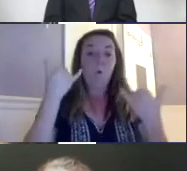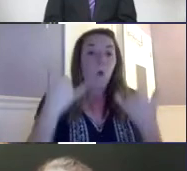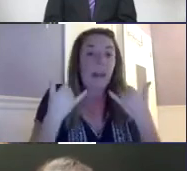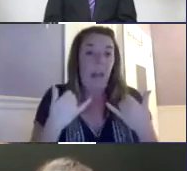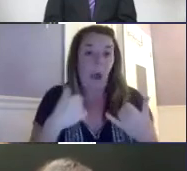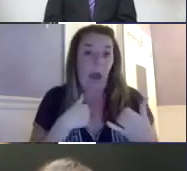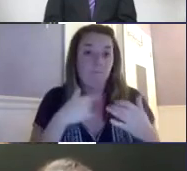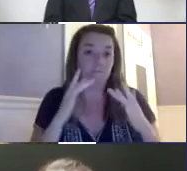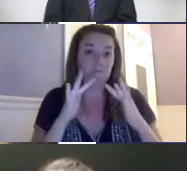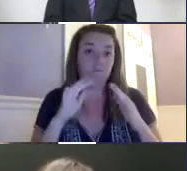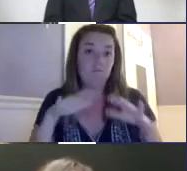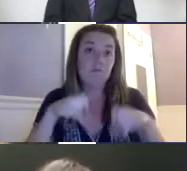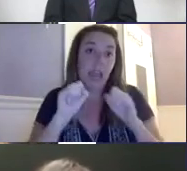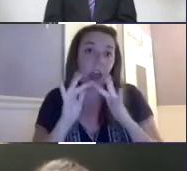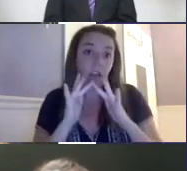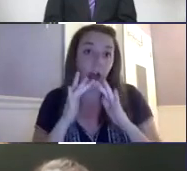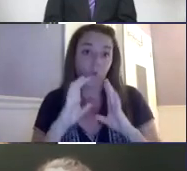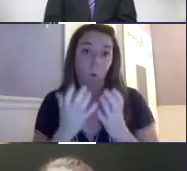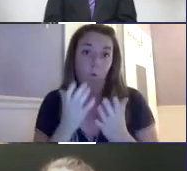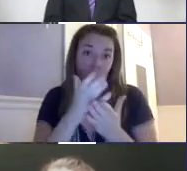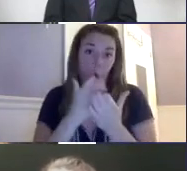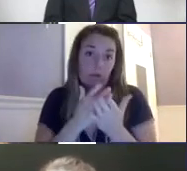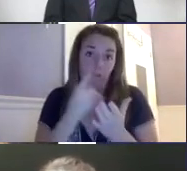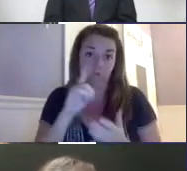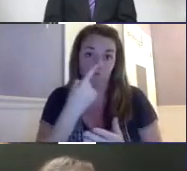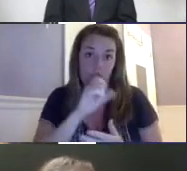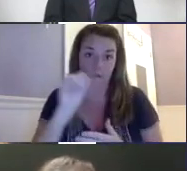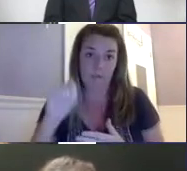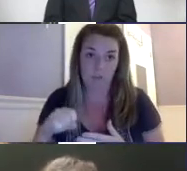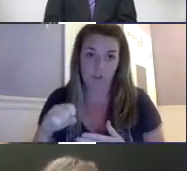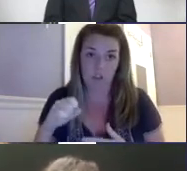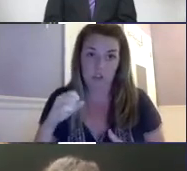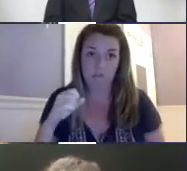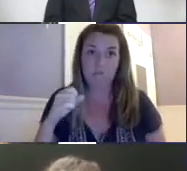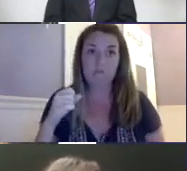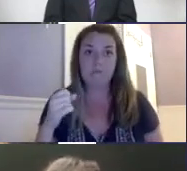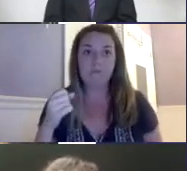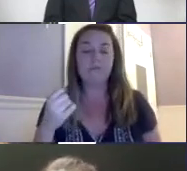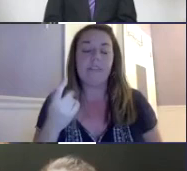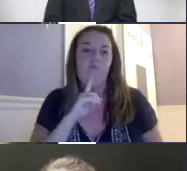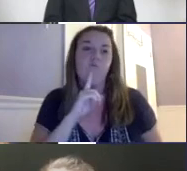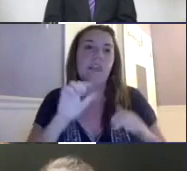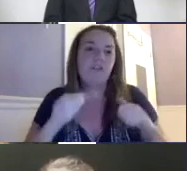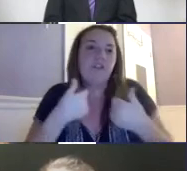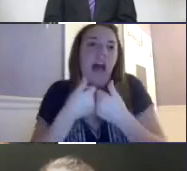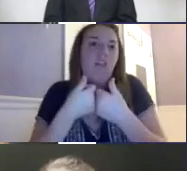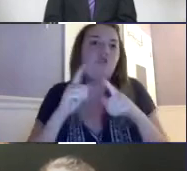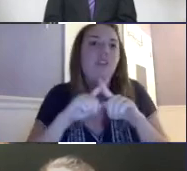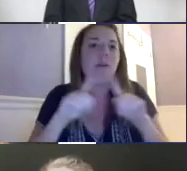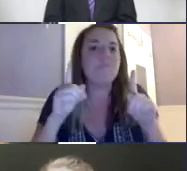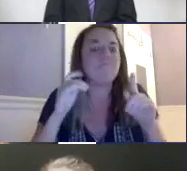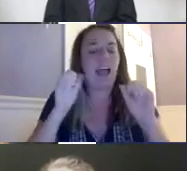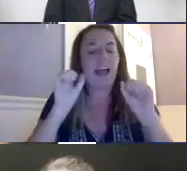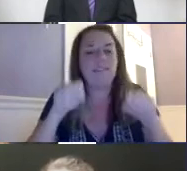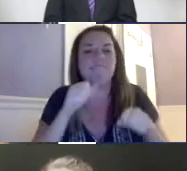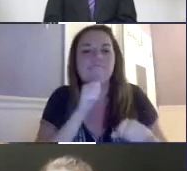actually really enjoyed that. And now I'm actually taking online classes, online courses for the first semester. And